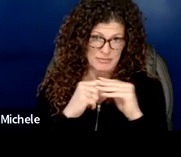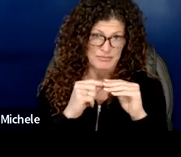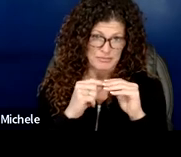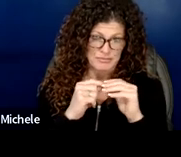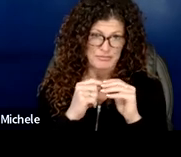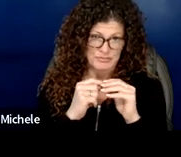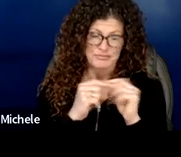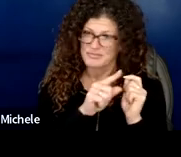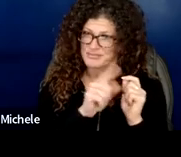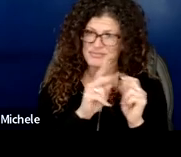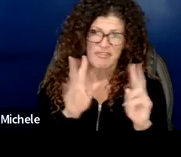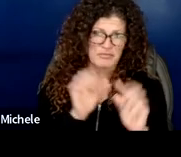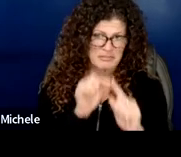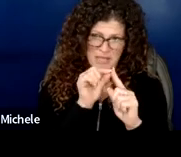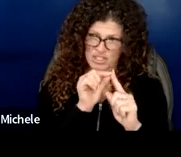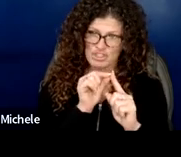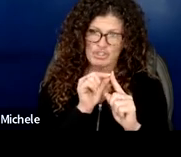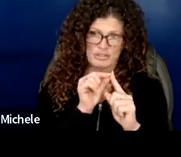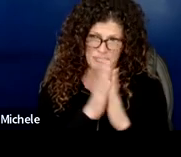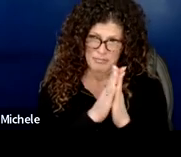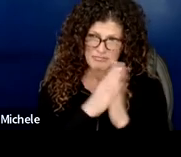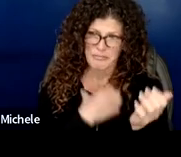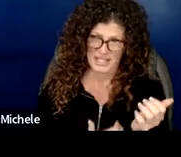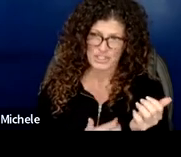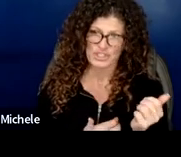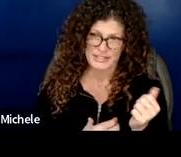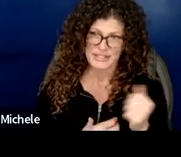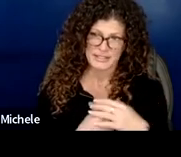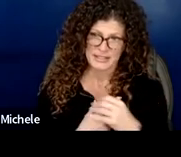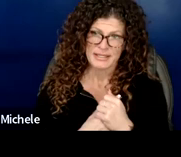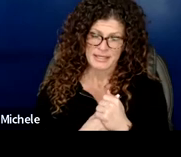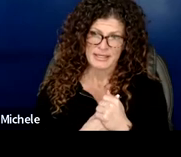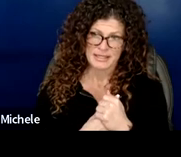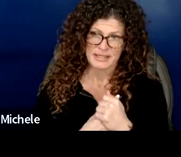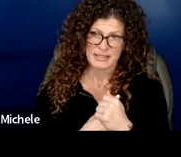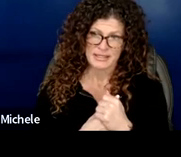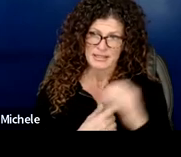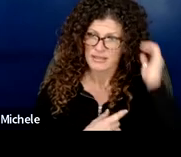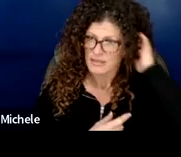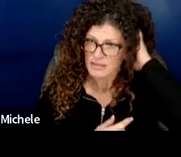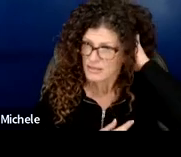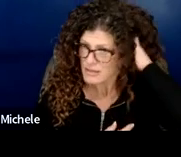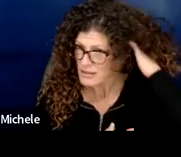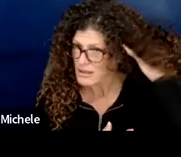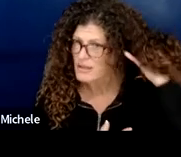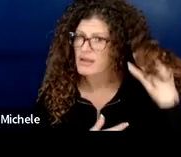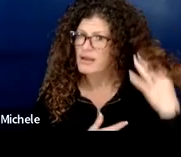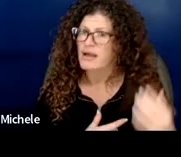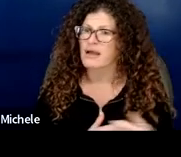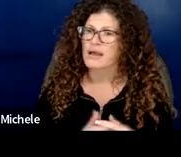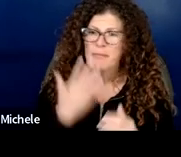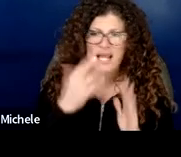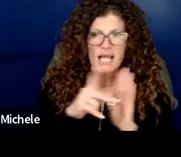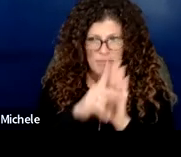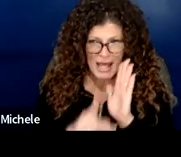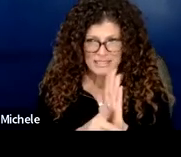special um passion and concern and interest um because of the um of the policy